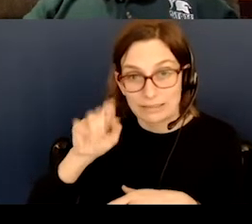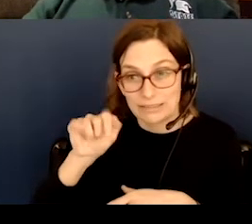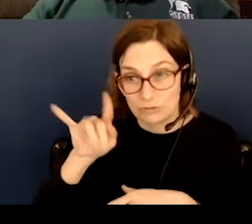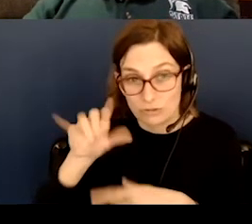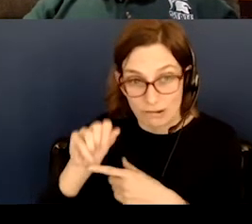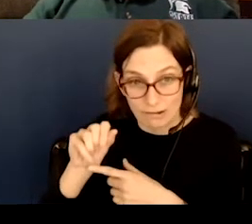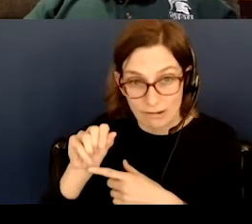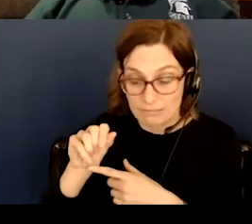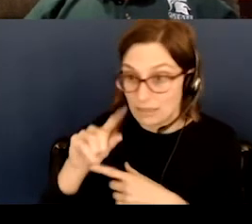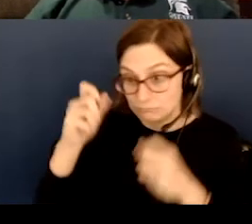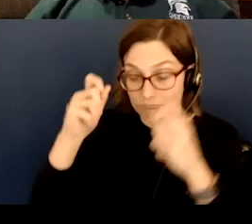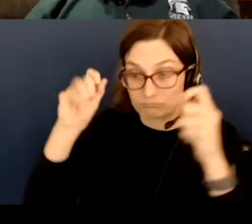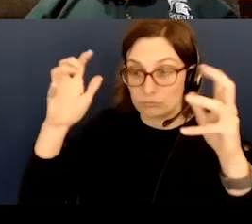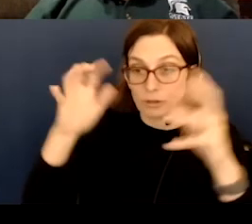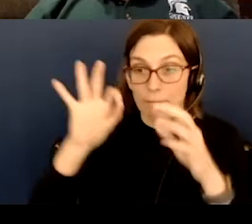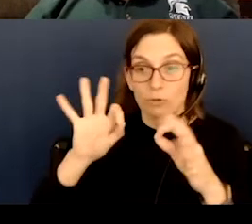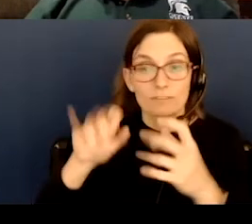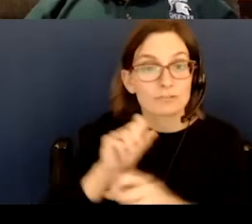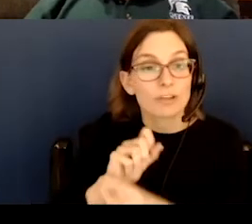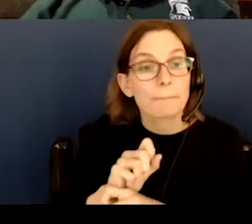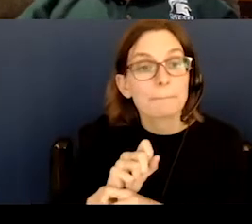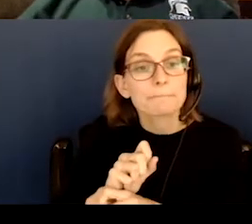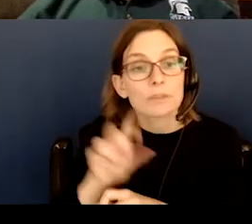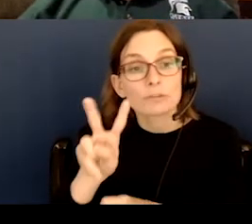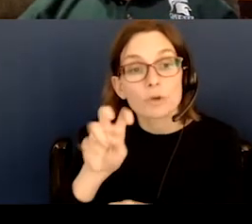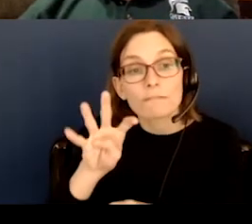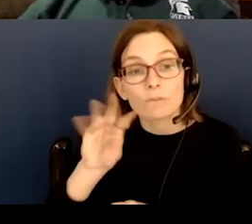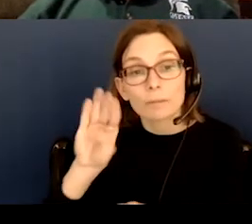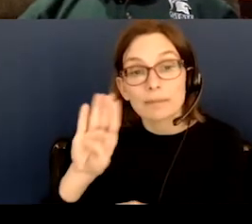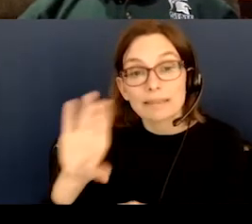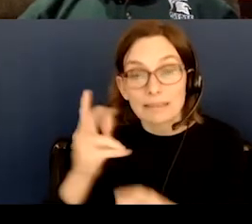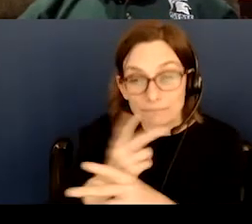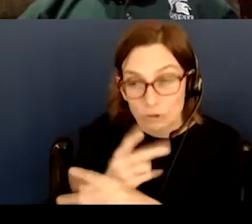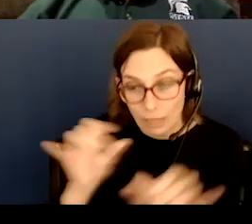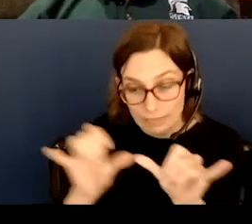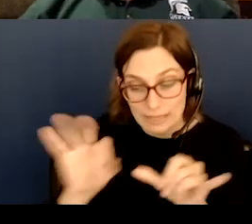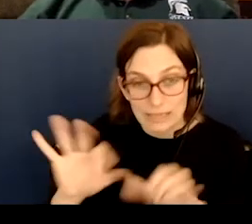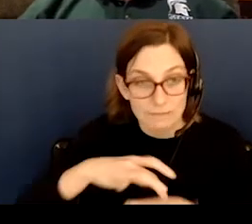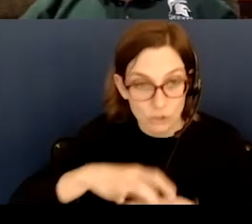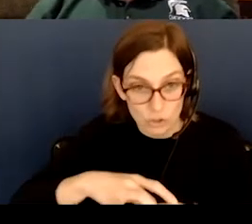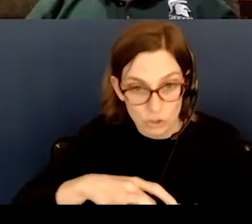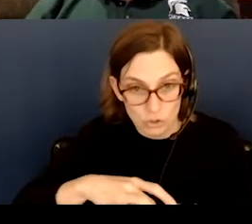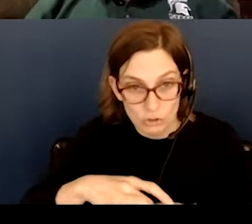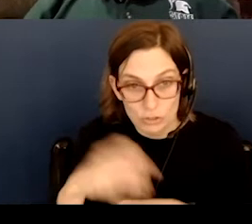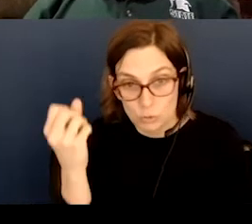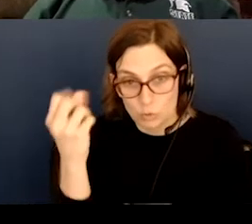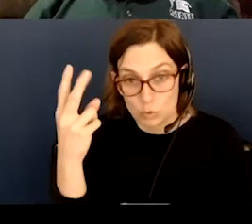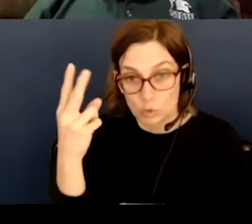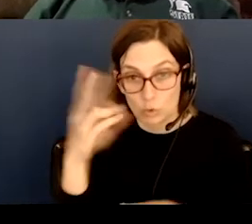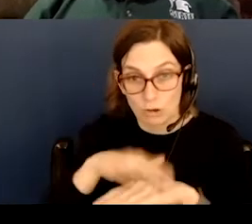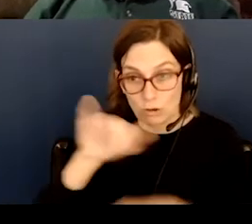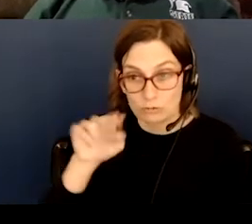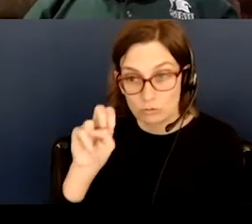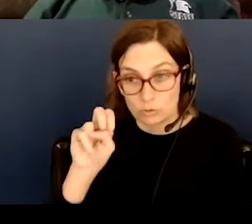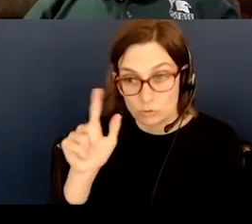BC, he calculated the size of the earth. He learned that at noon on the solstice, which is June 21st, the